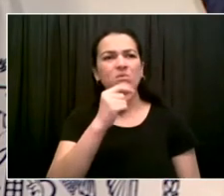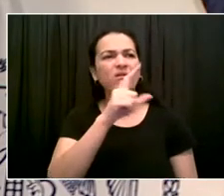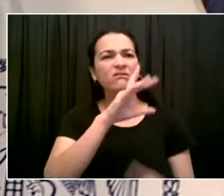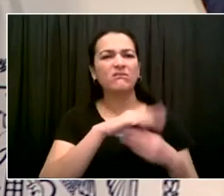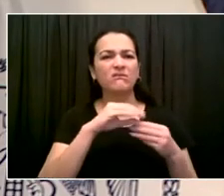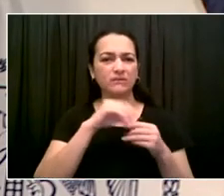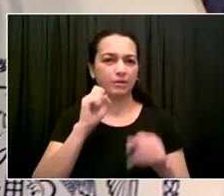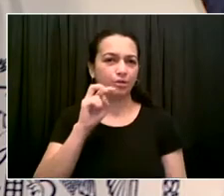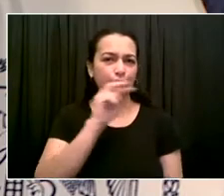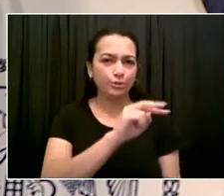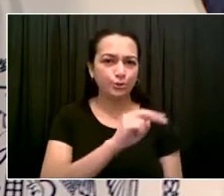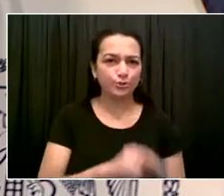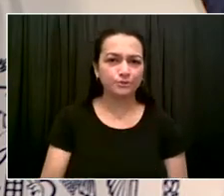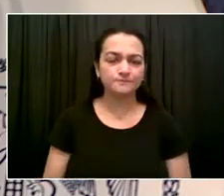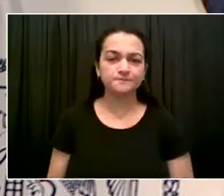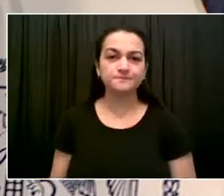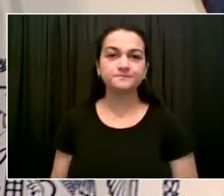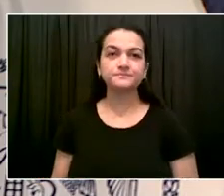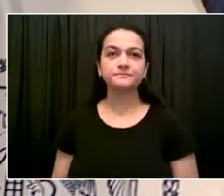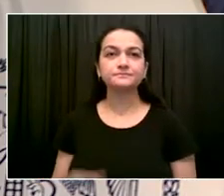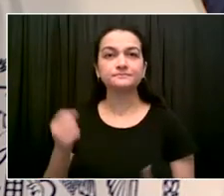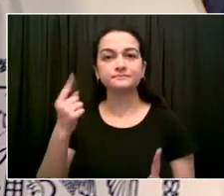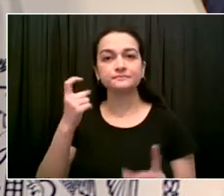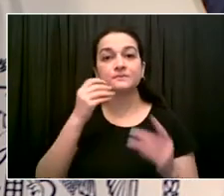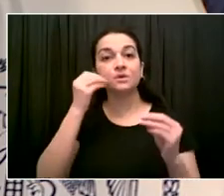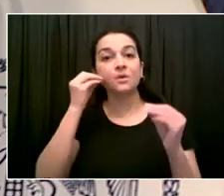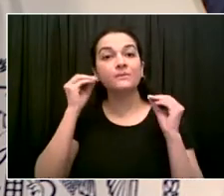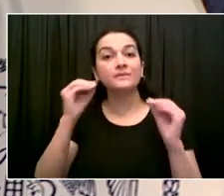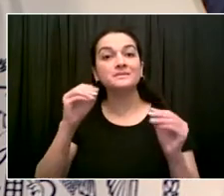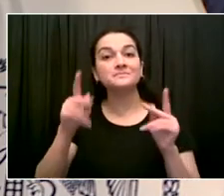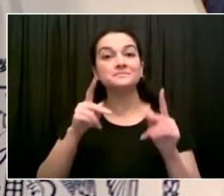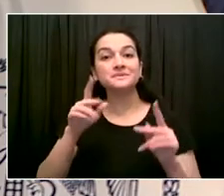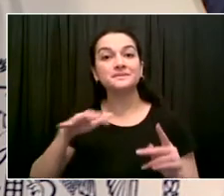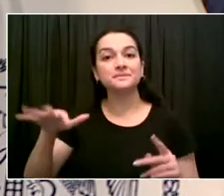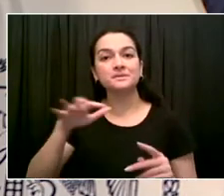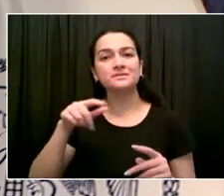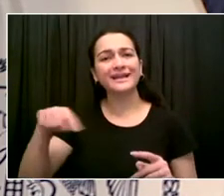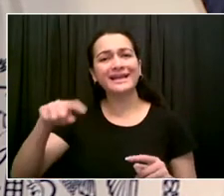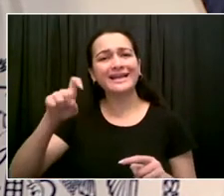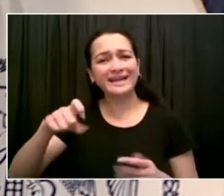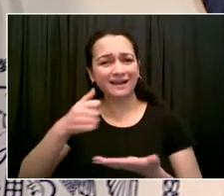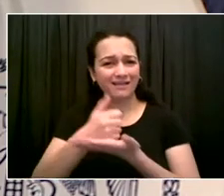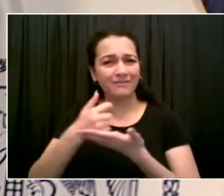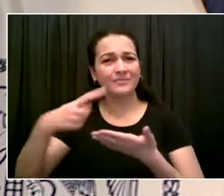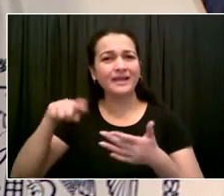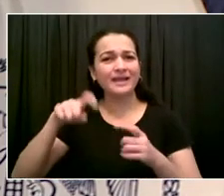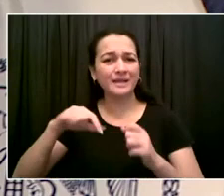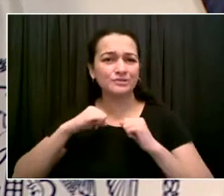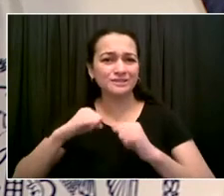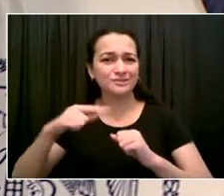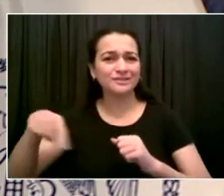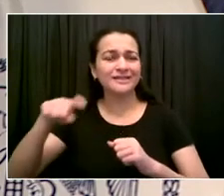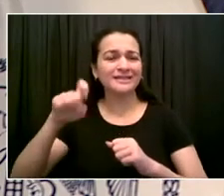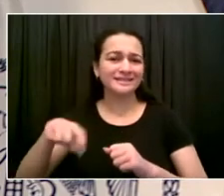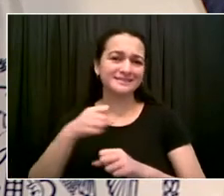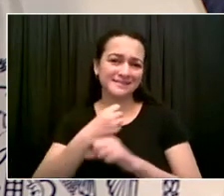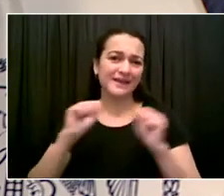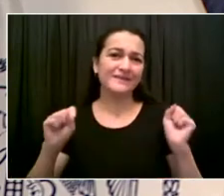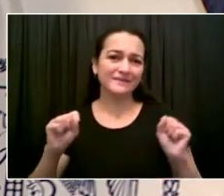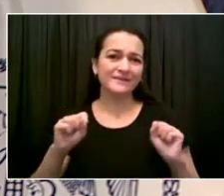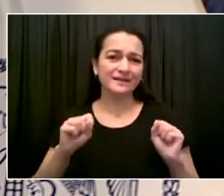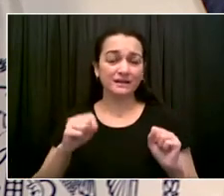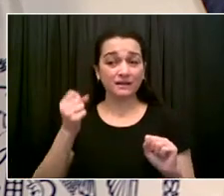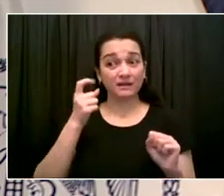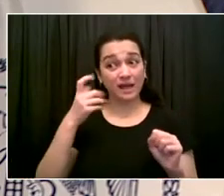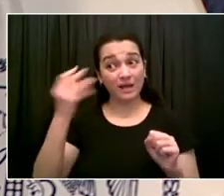worst place for someone homeless to be is on the street. And as our doctors always like to remind us, we're looking at a variety